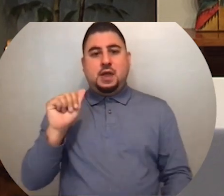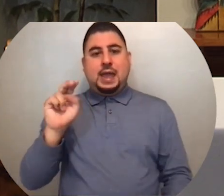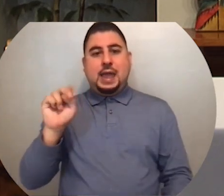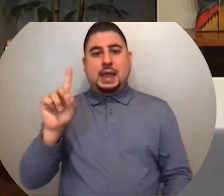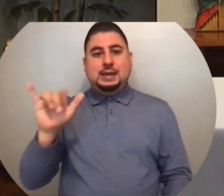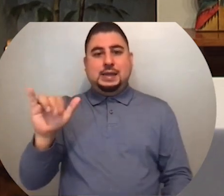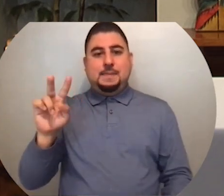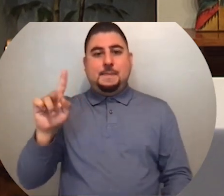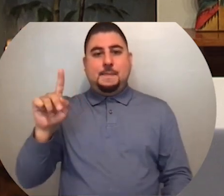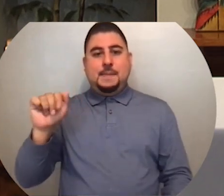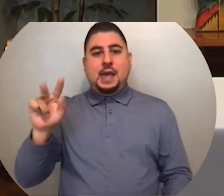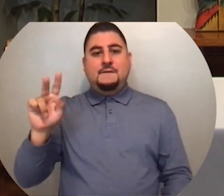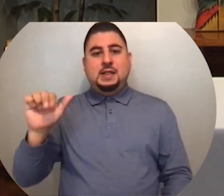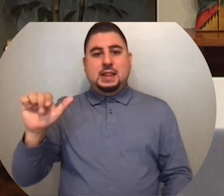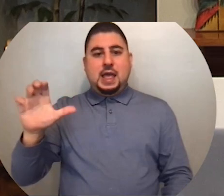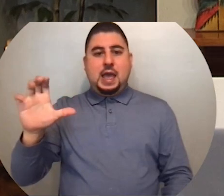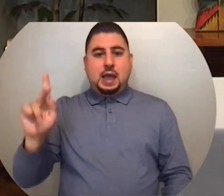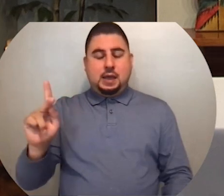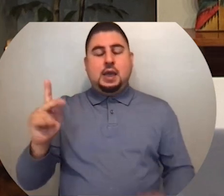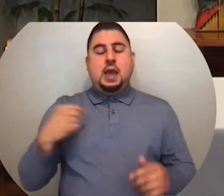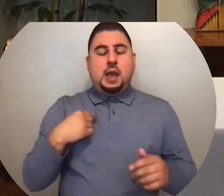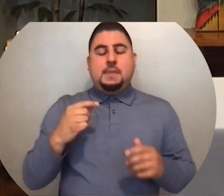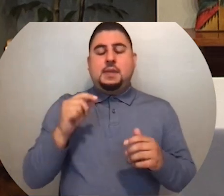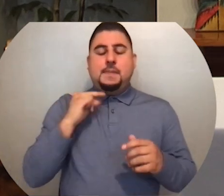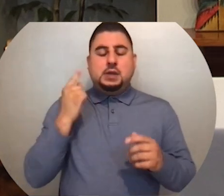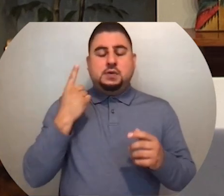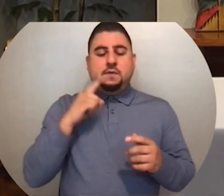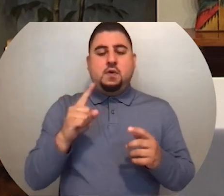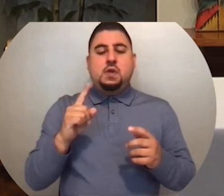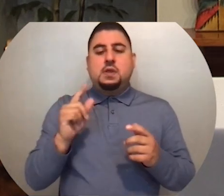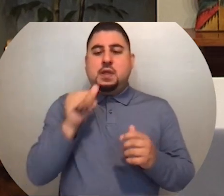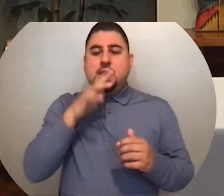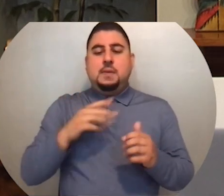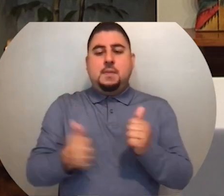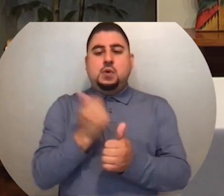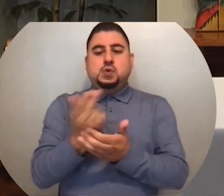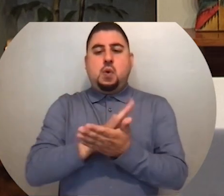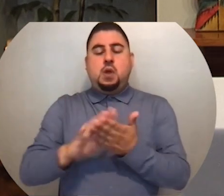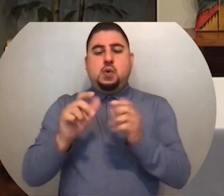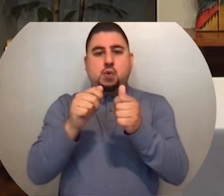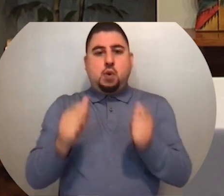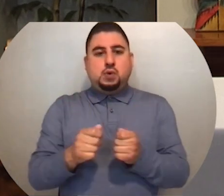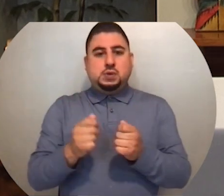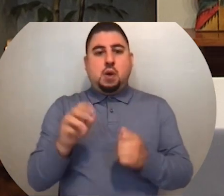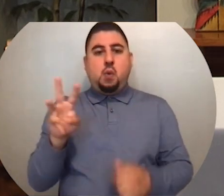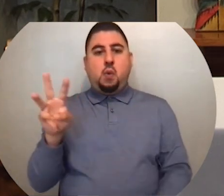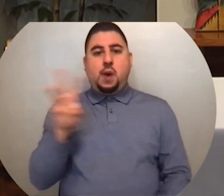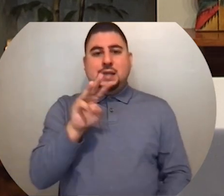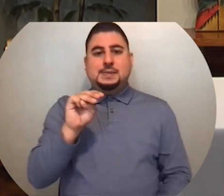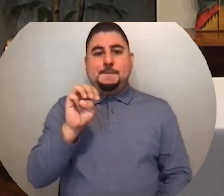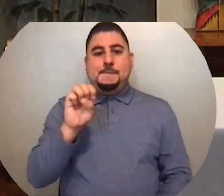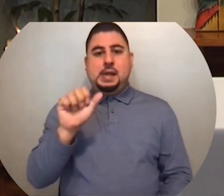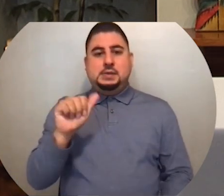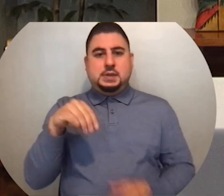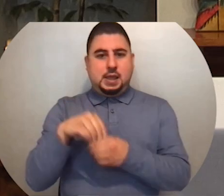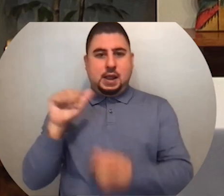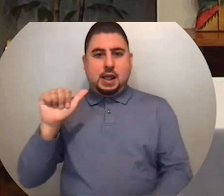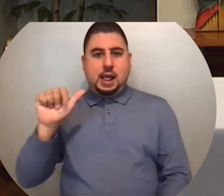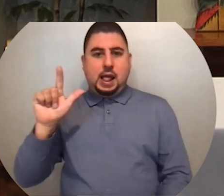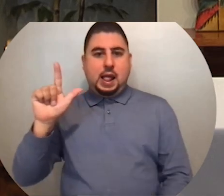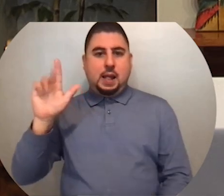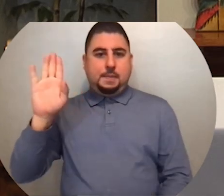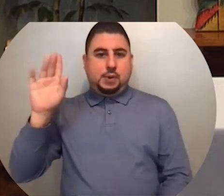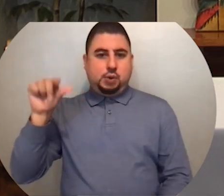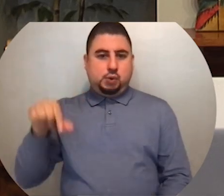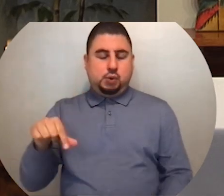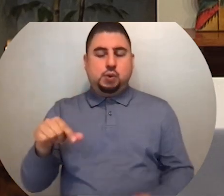Andy Pavlech and I'm the pastor of Our Lady of Most Holy Rosary here on the West Mesa of Albuquerque and it's a joy to be with you today.